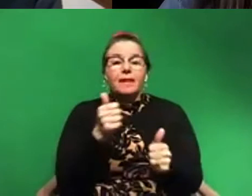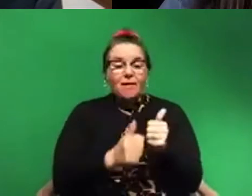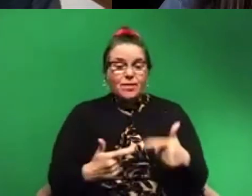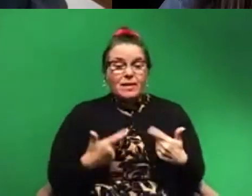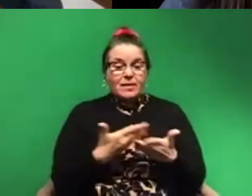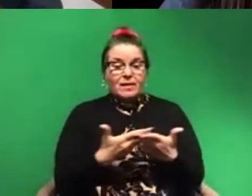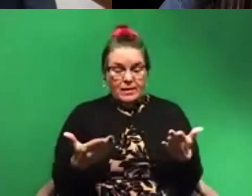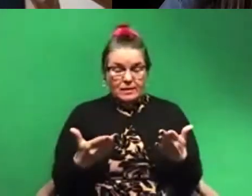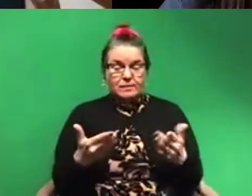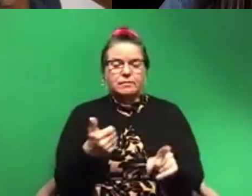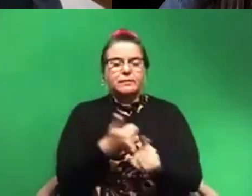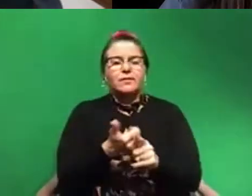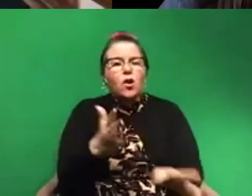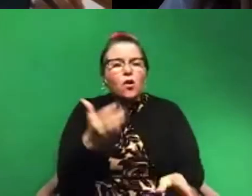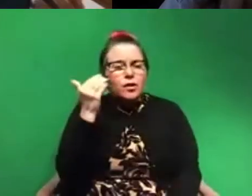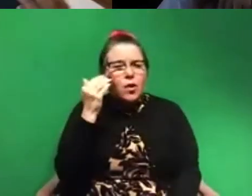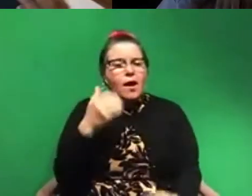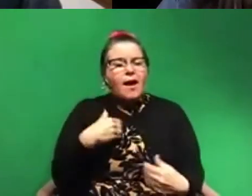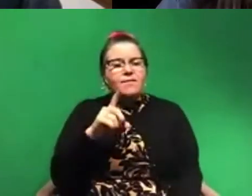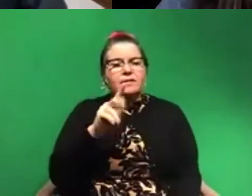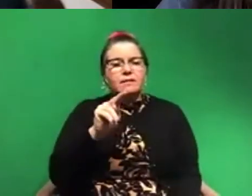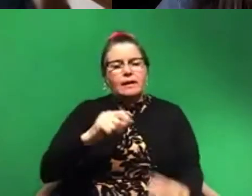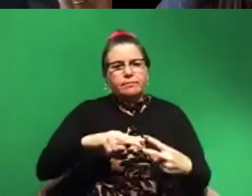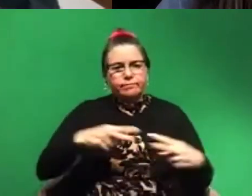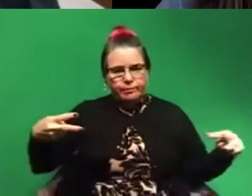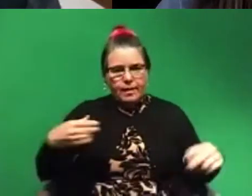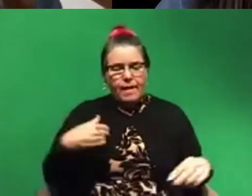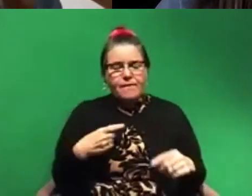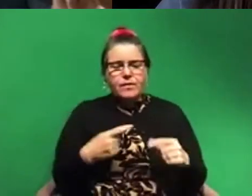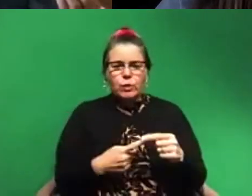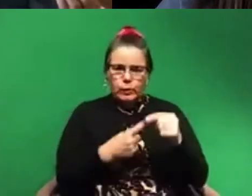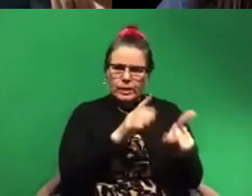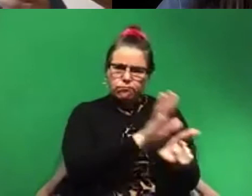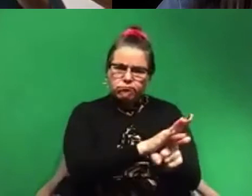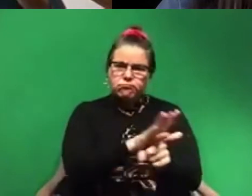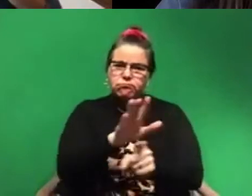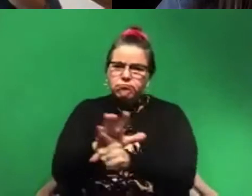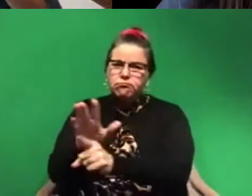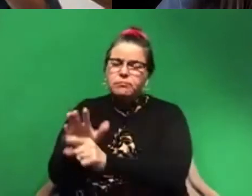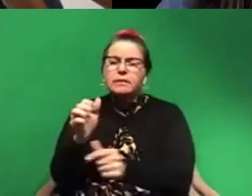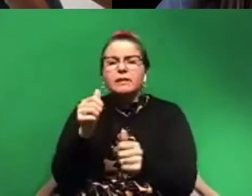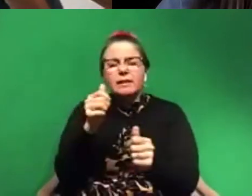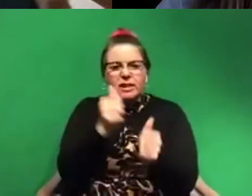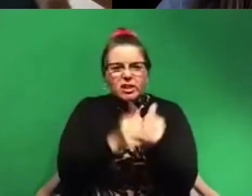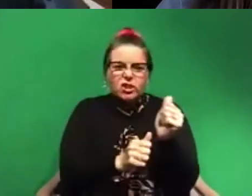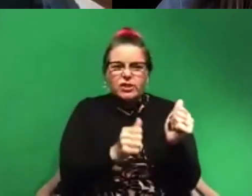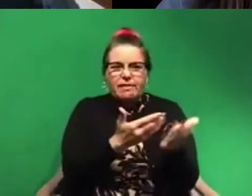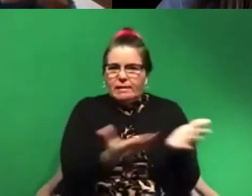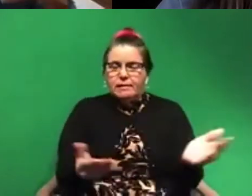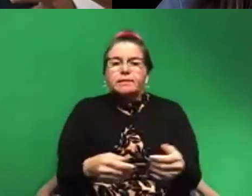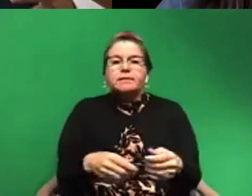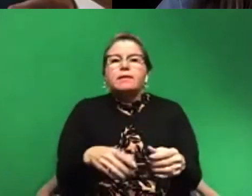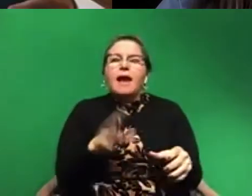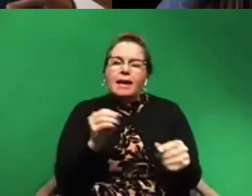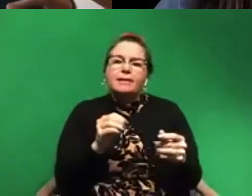as you all know, has DNA in it. And it's unique. It's unique to every species. It's unique to every one of us, actually. But basically, it's pretty